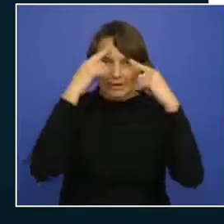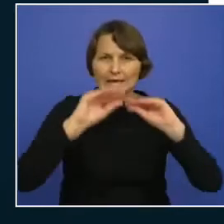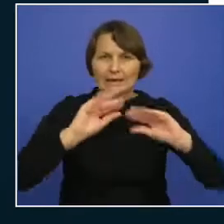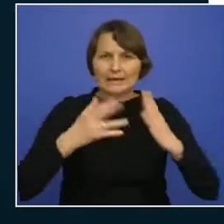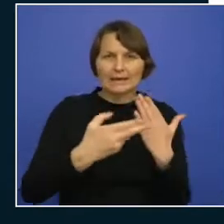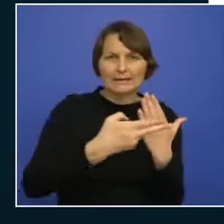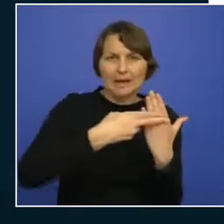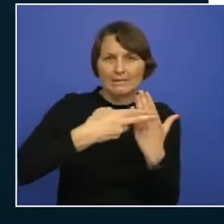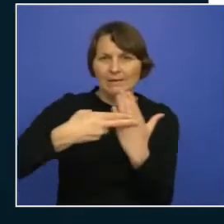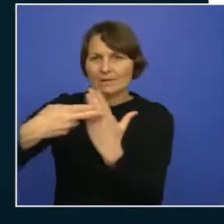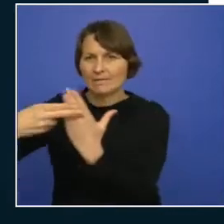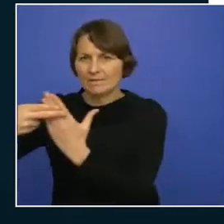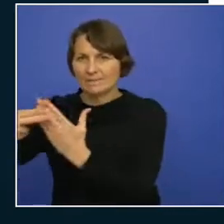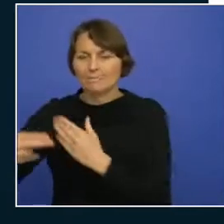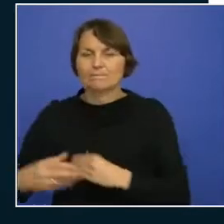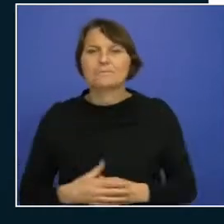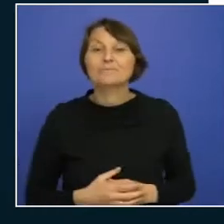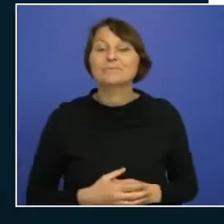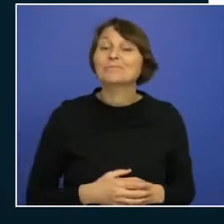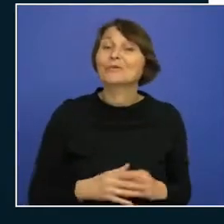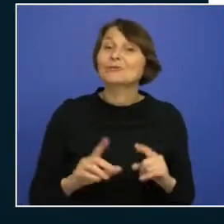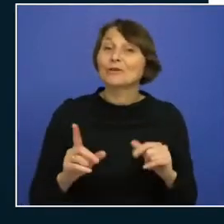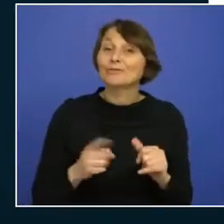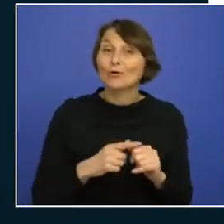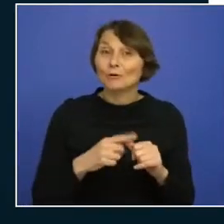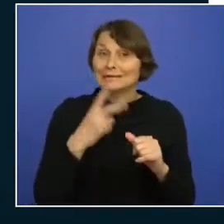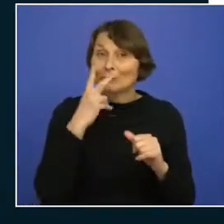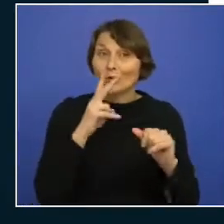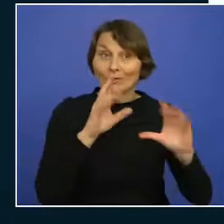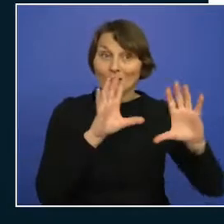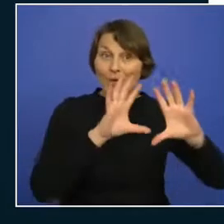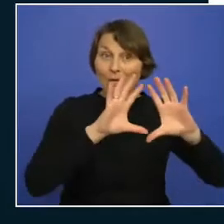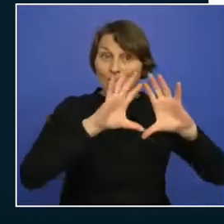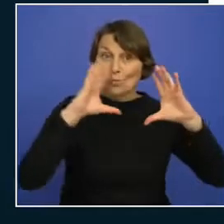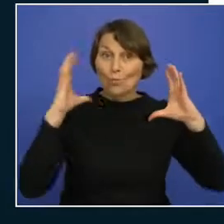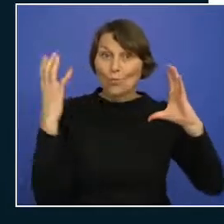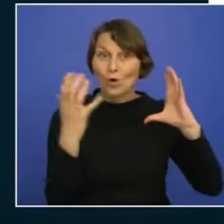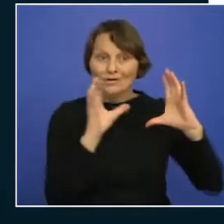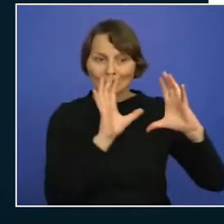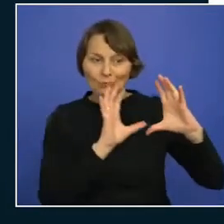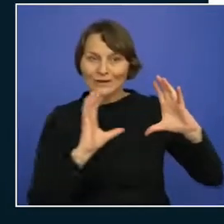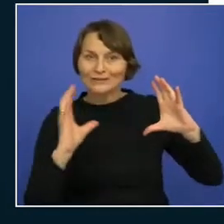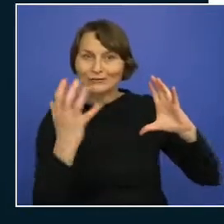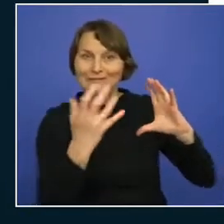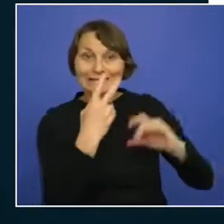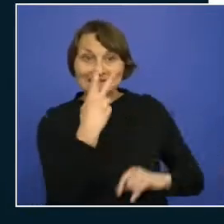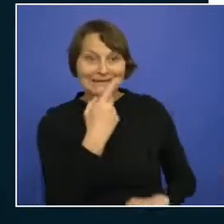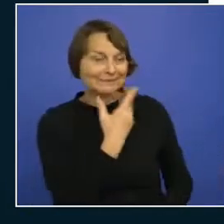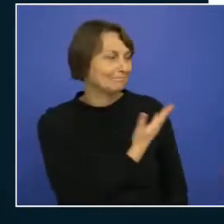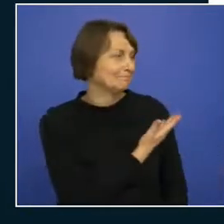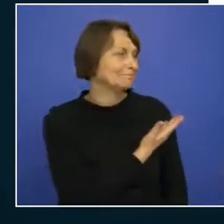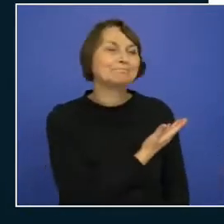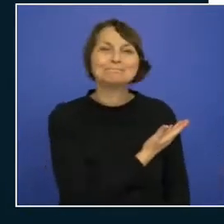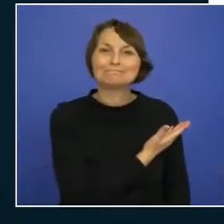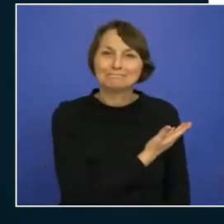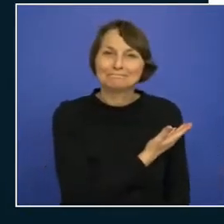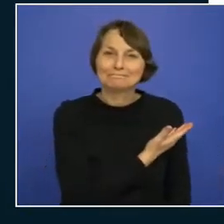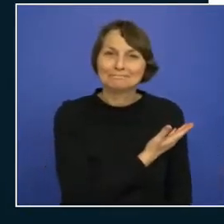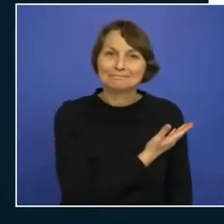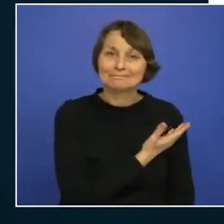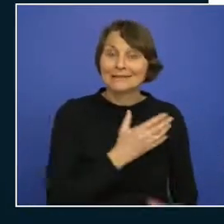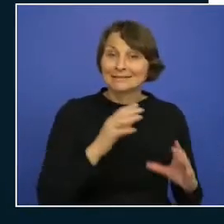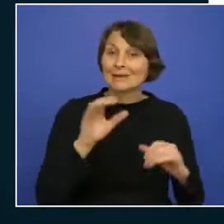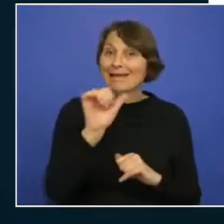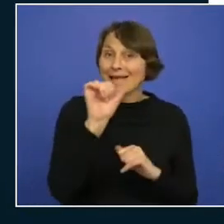all right first thing we're going to look at is regions so as you see here in this slide Azure is a global cloud